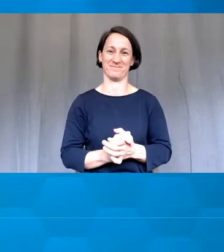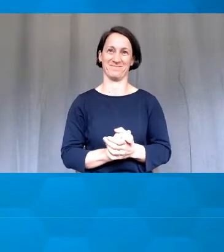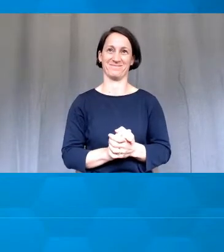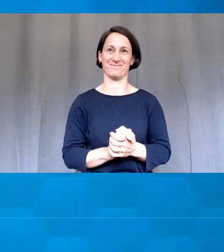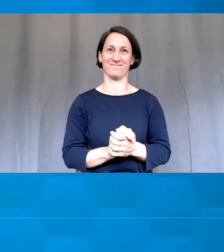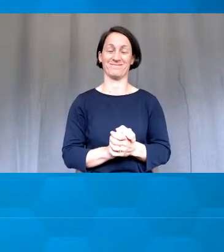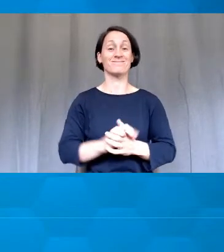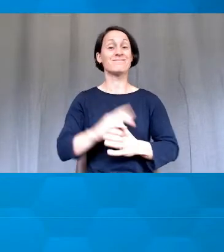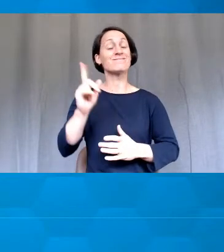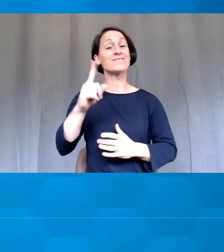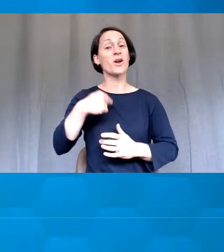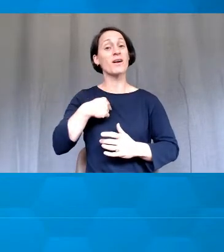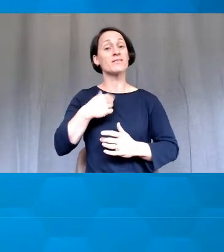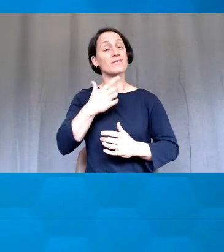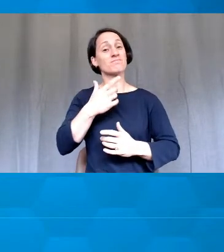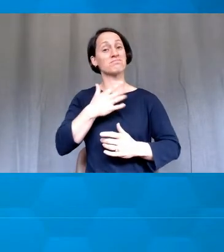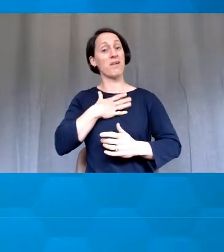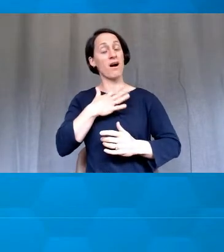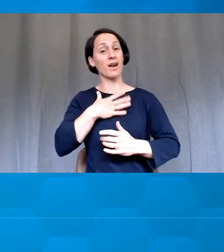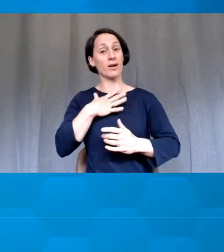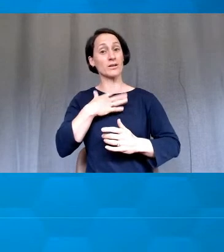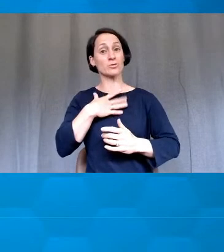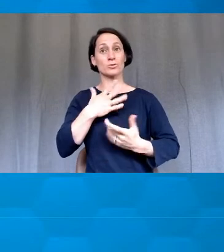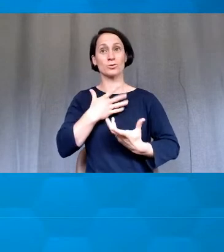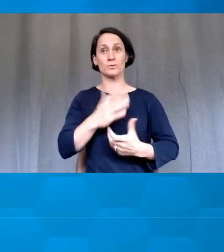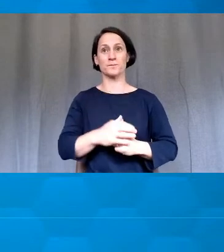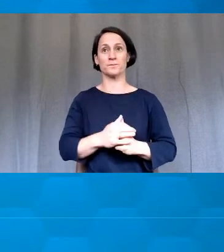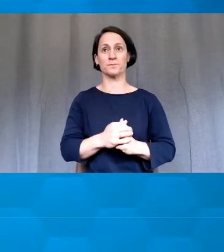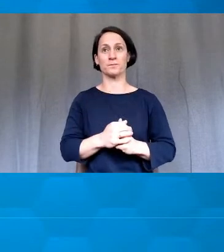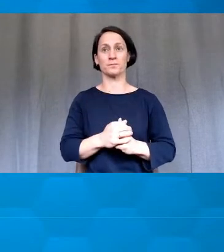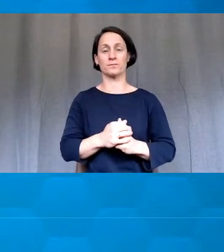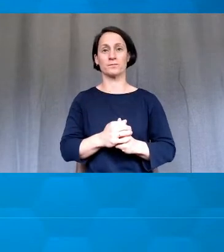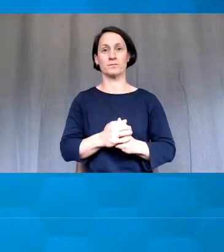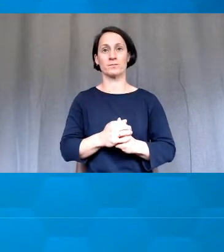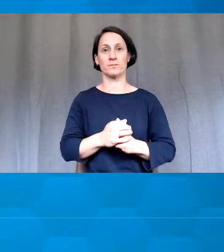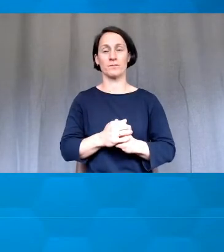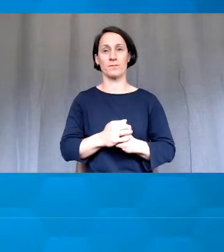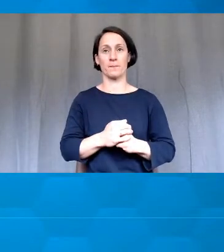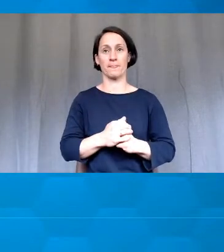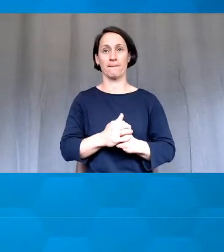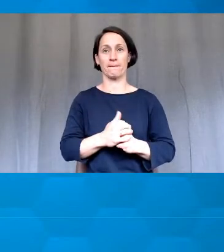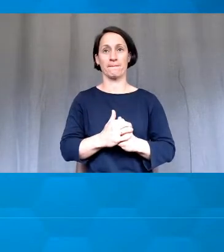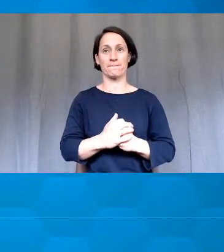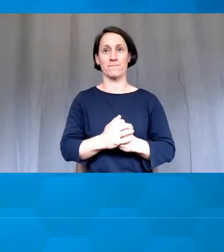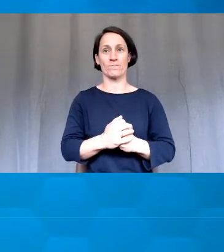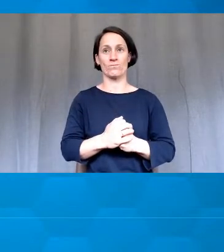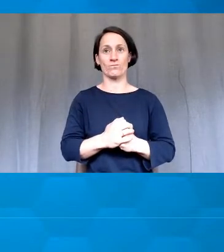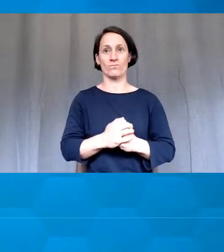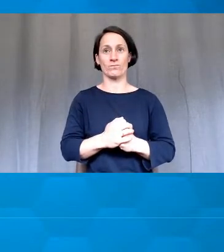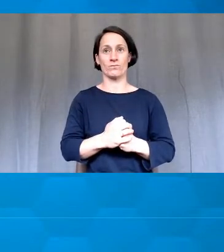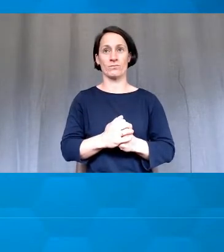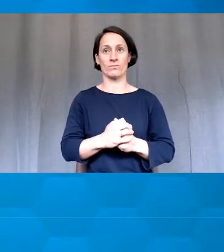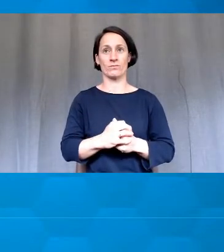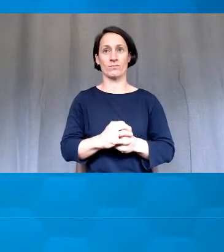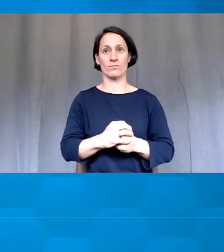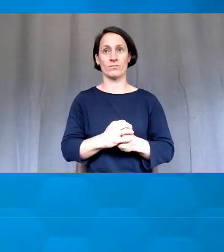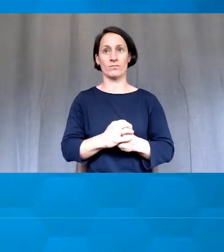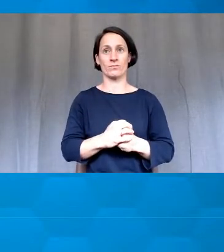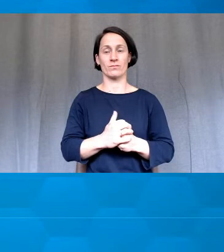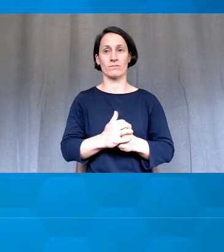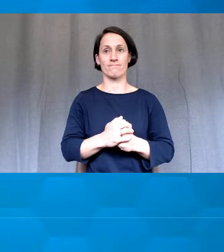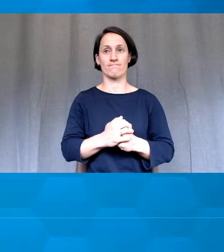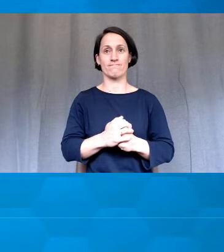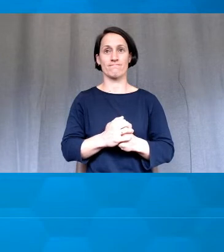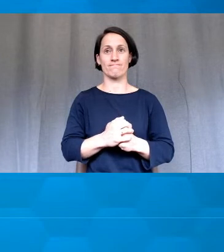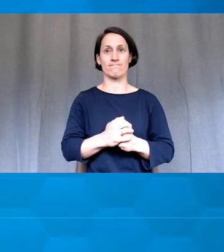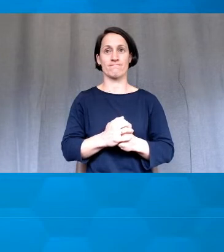Today I'd like to basically give you a banana, zimil,